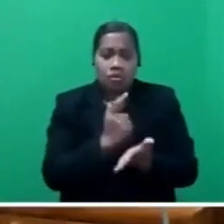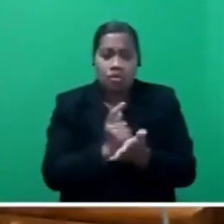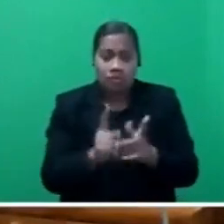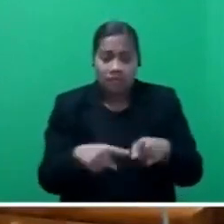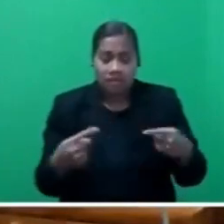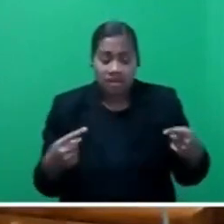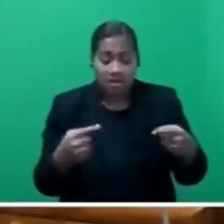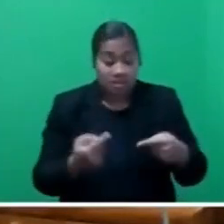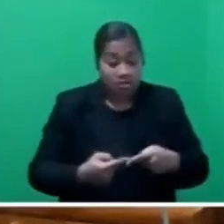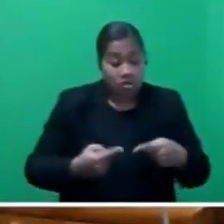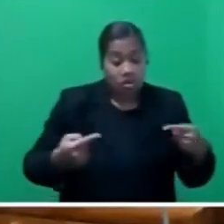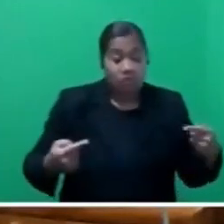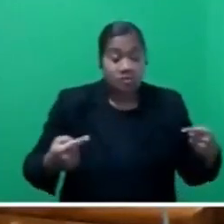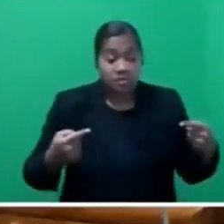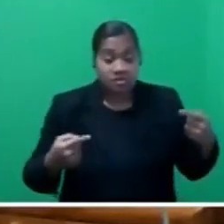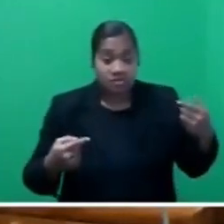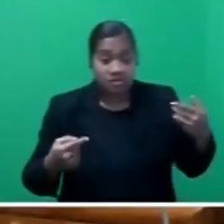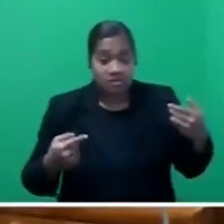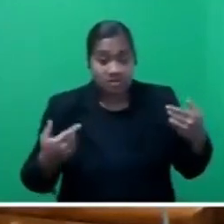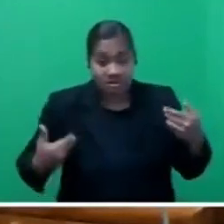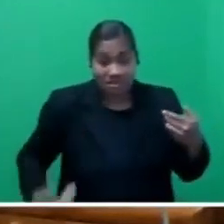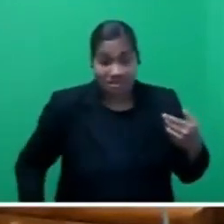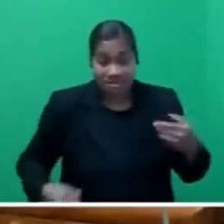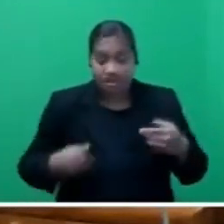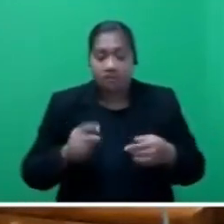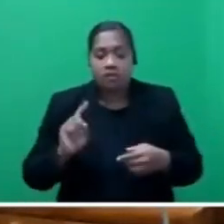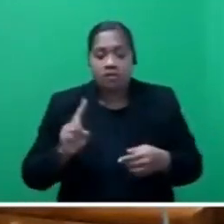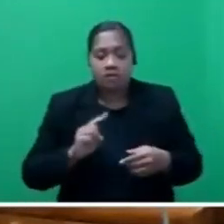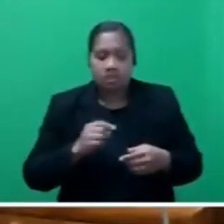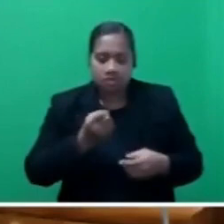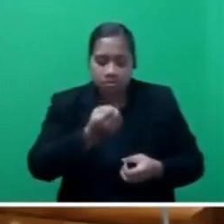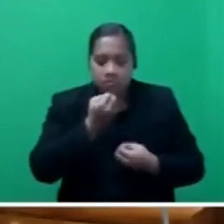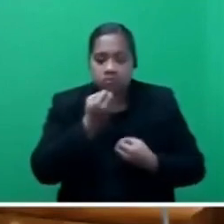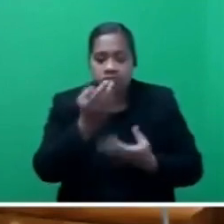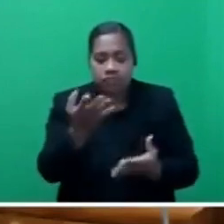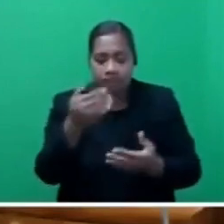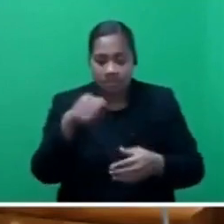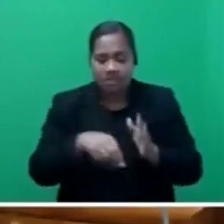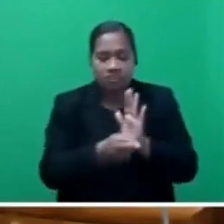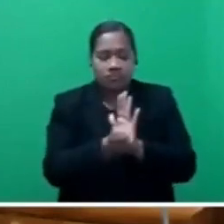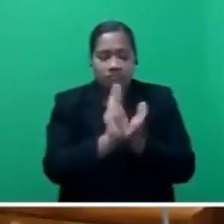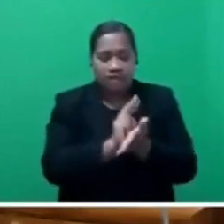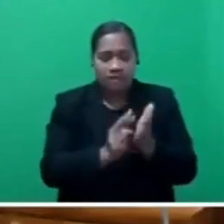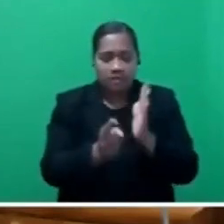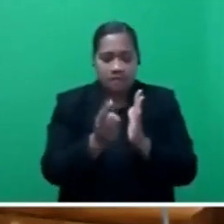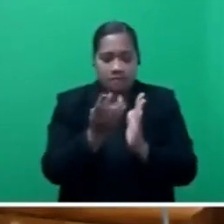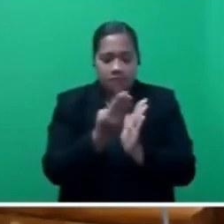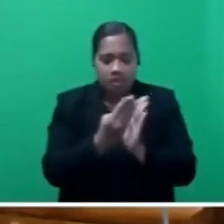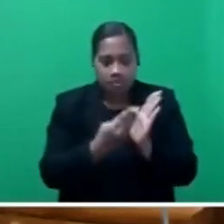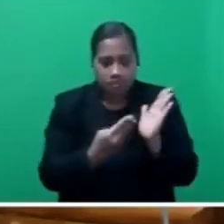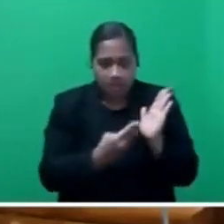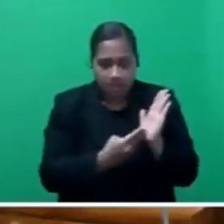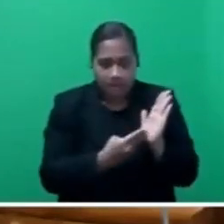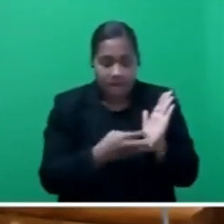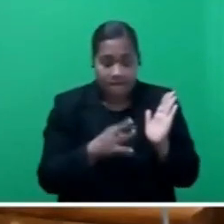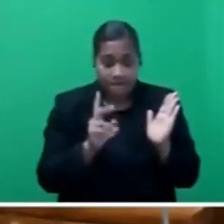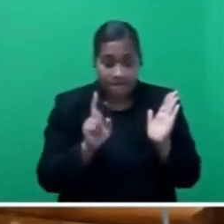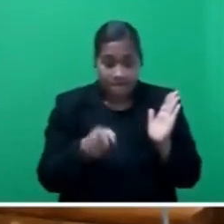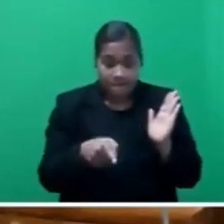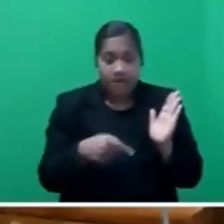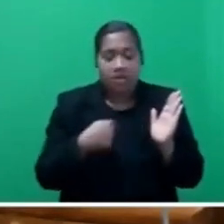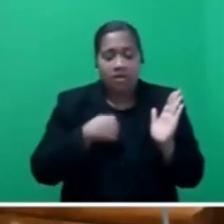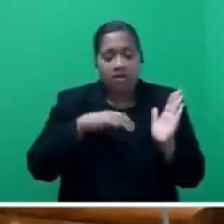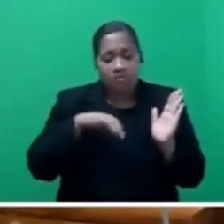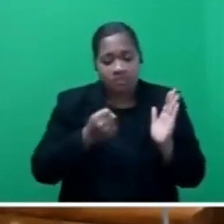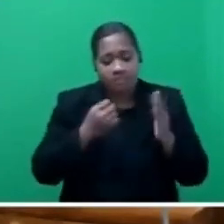side of the House had raised is in this revised budget. And for that, I must thank